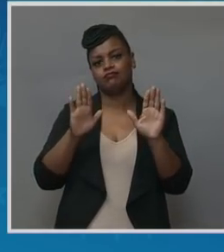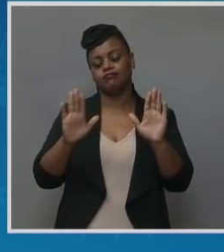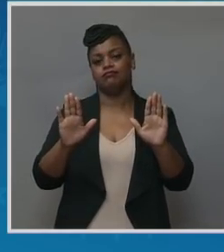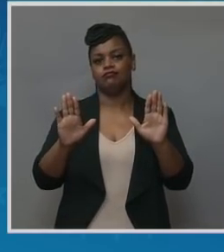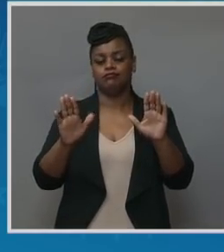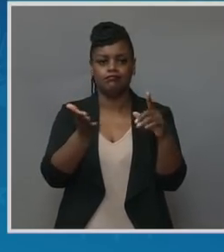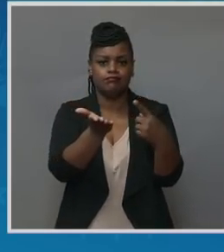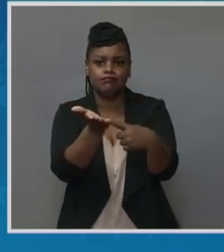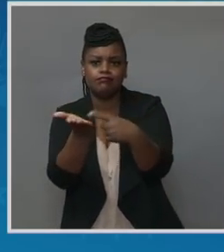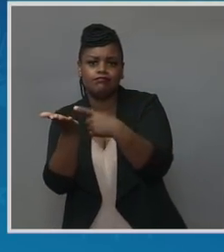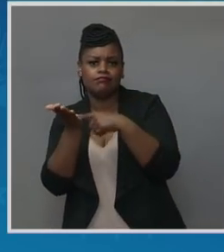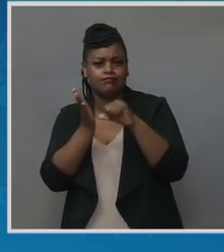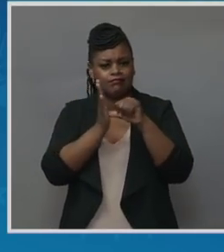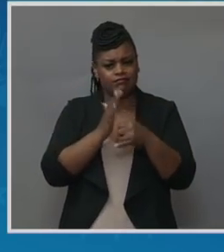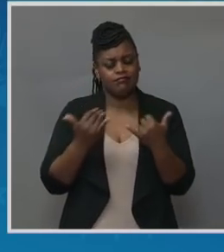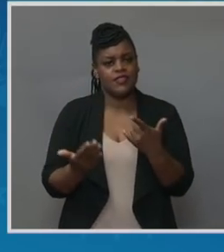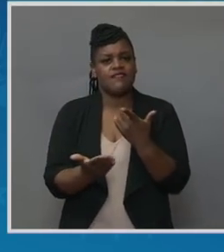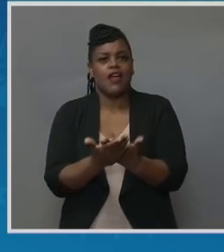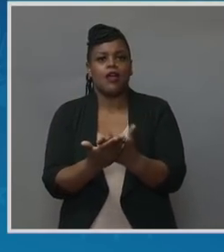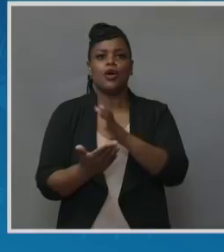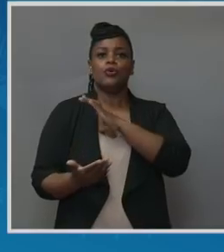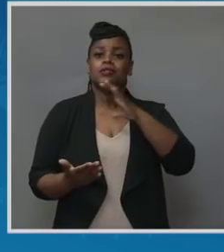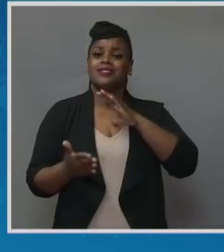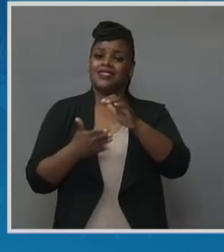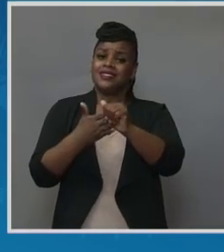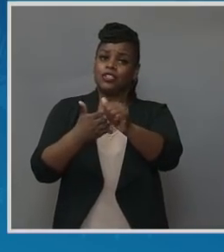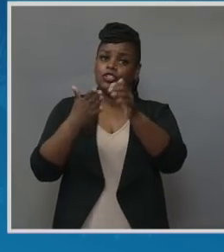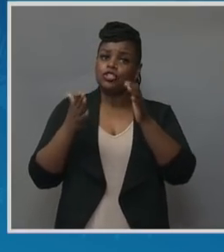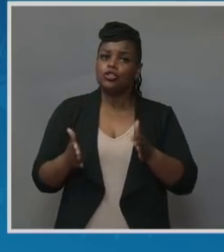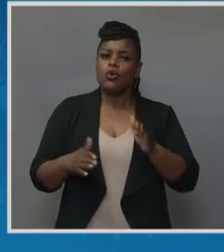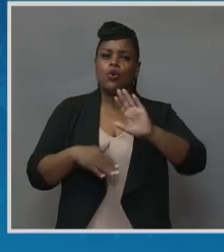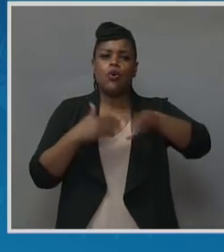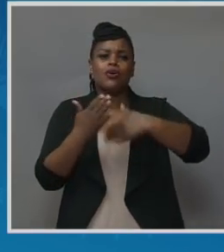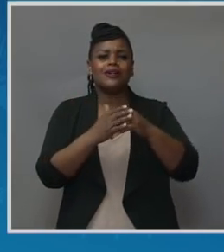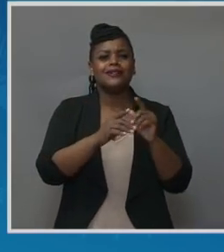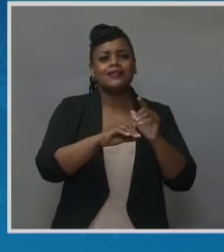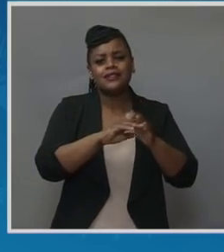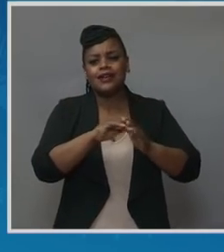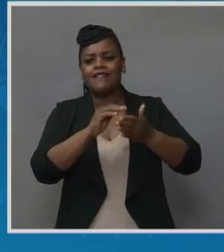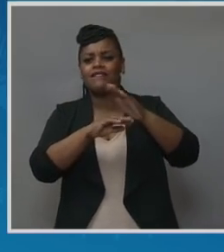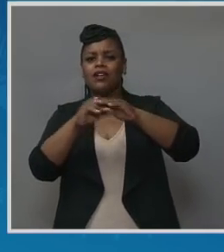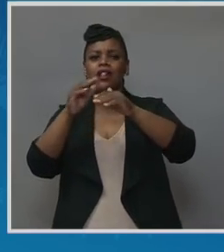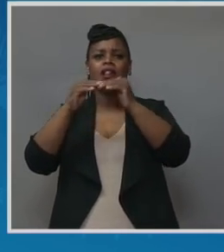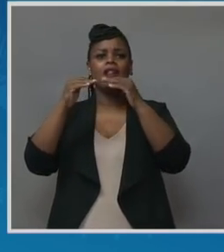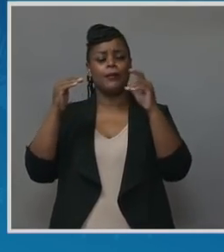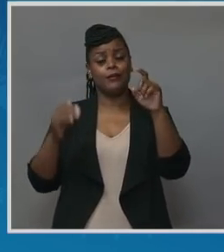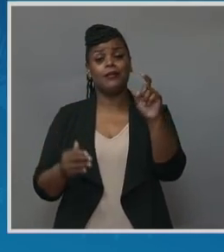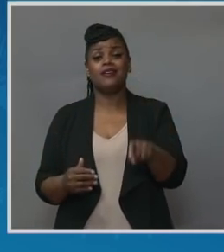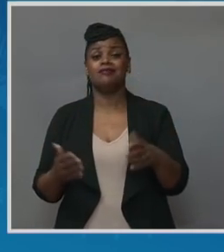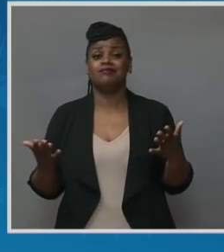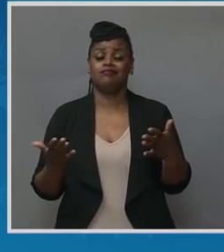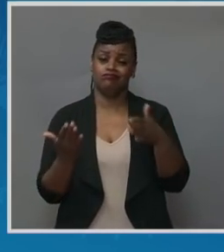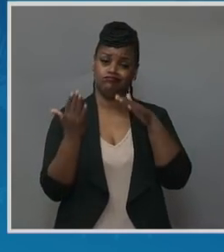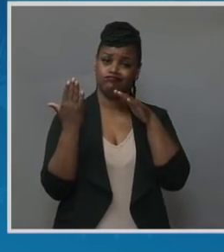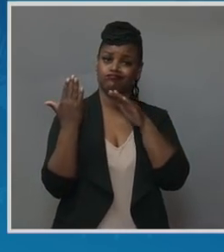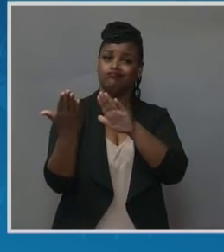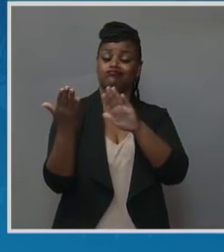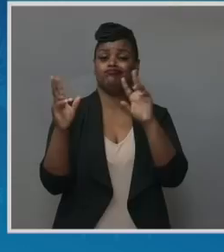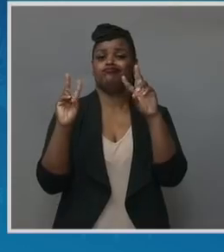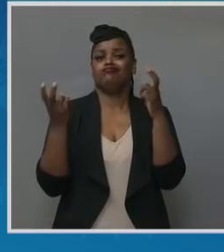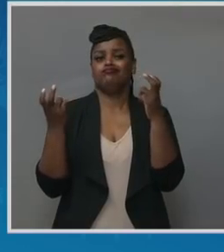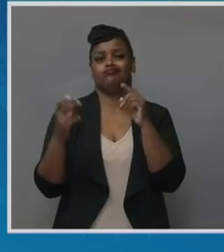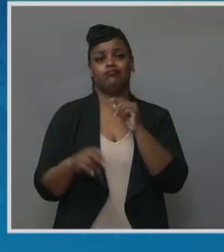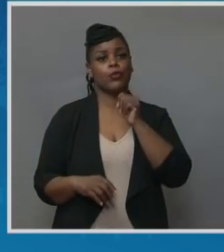that the United States Congress, leaders at every level, everywhere, must take on this issue. It cannot be for black women alone